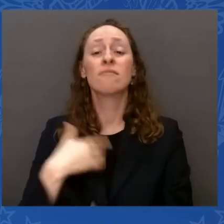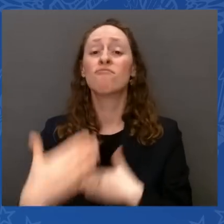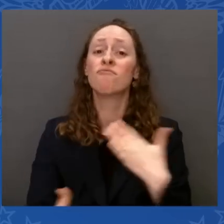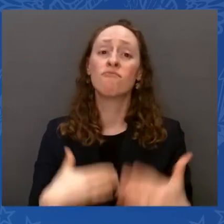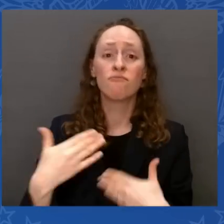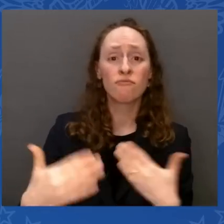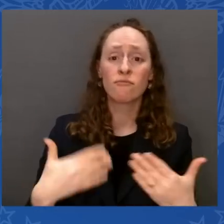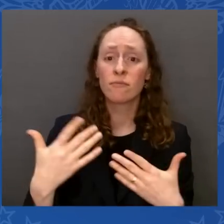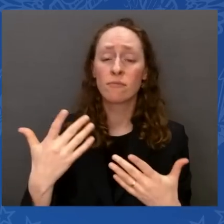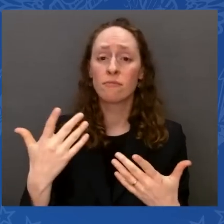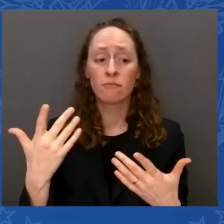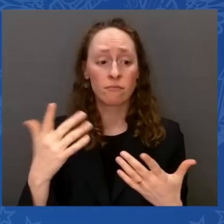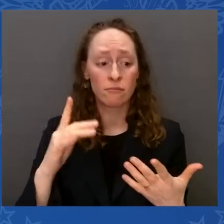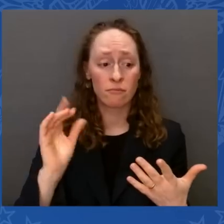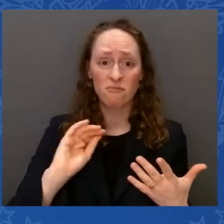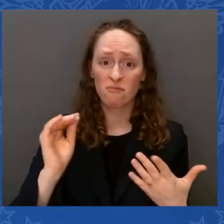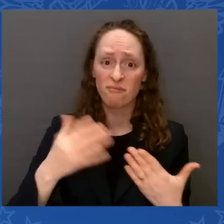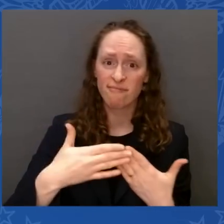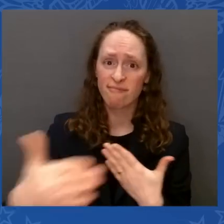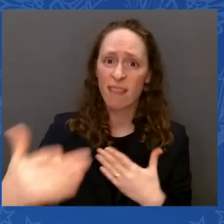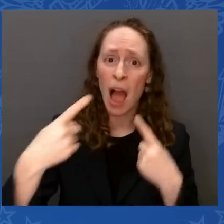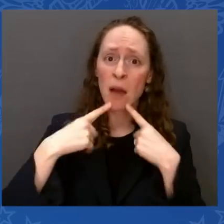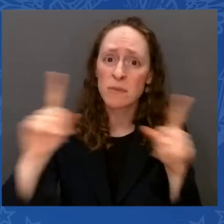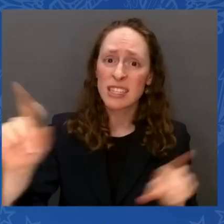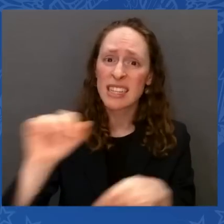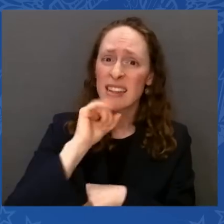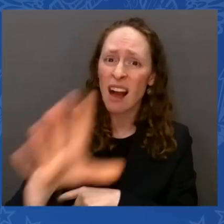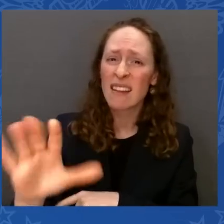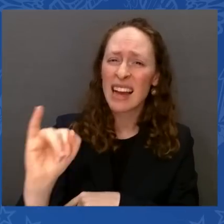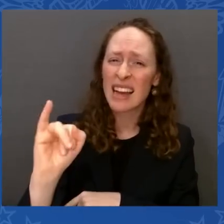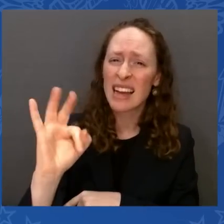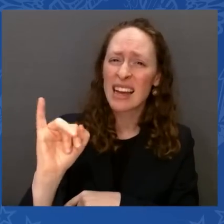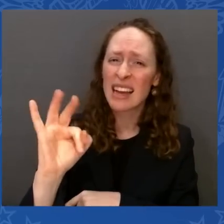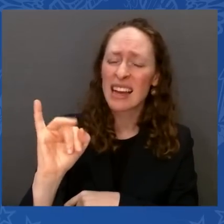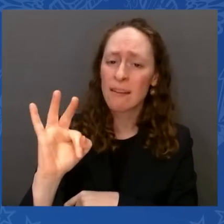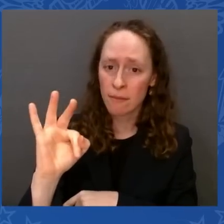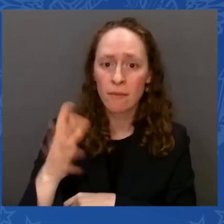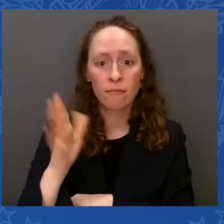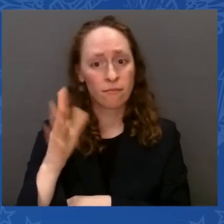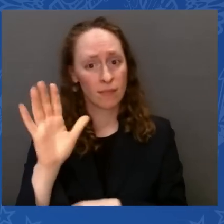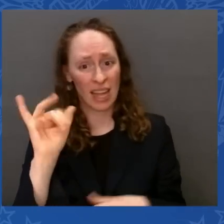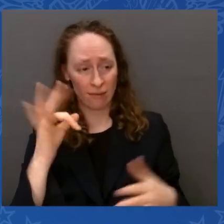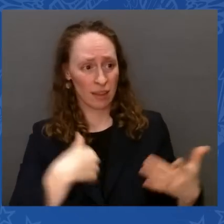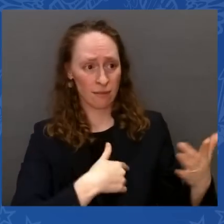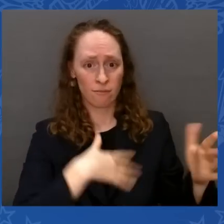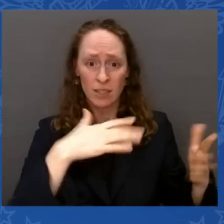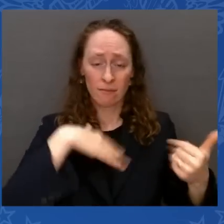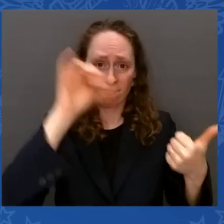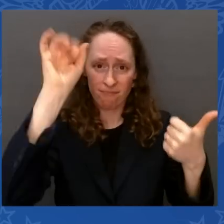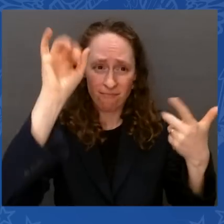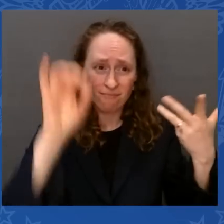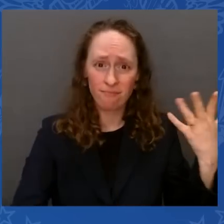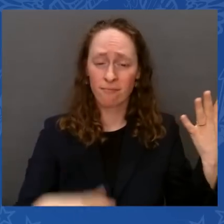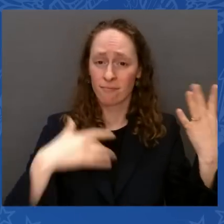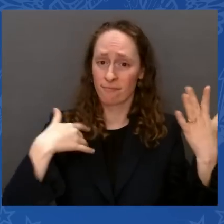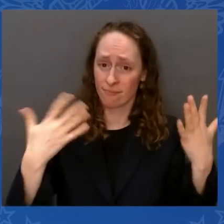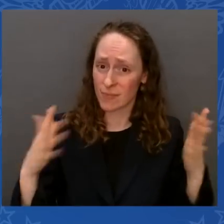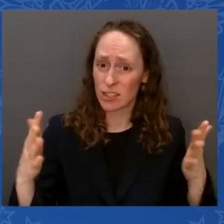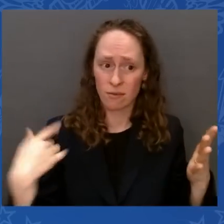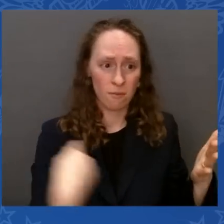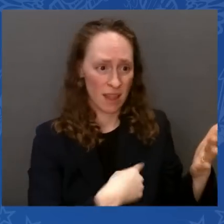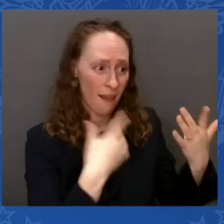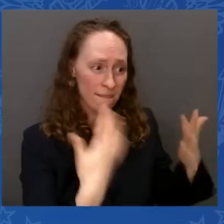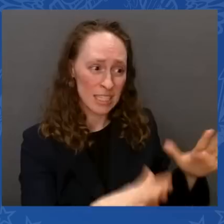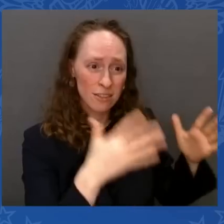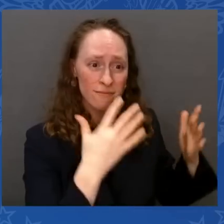we win. But we're way beyond that. It's not just about winning. You know, I've joined many of you on the ground